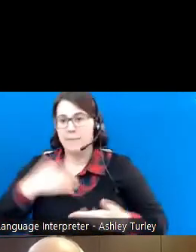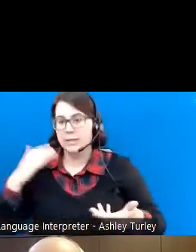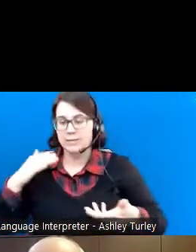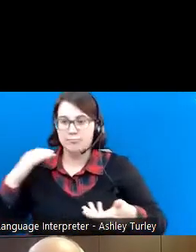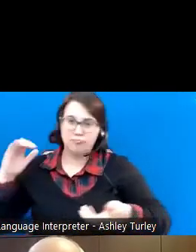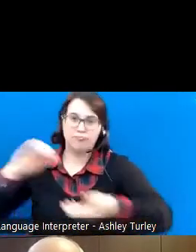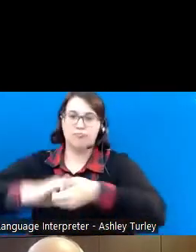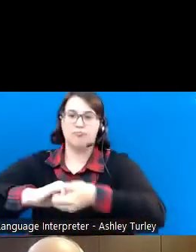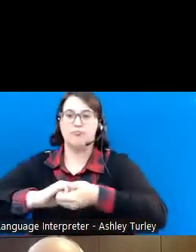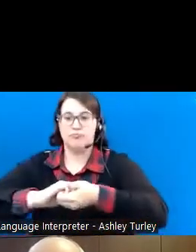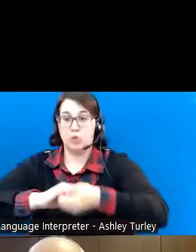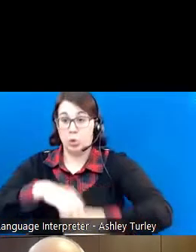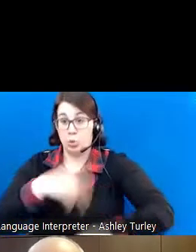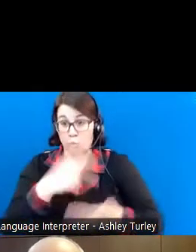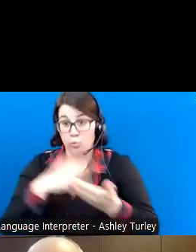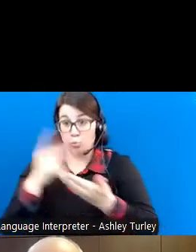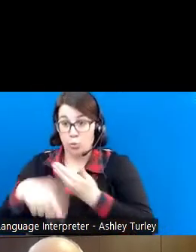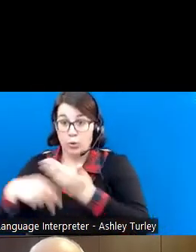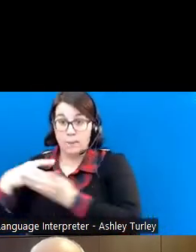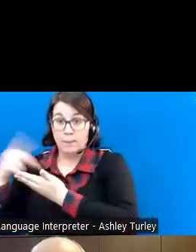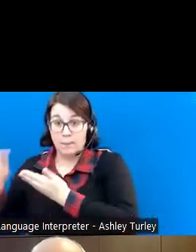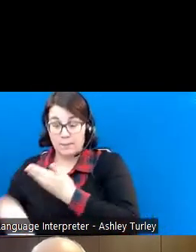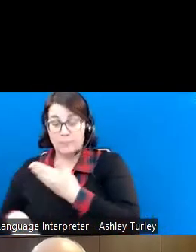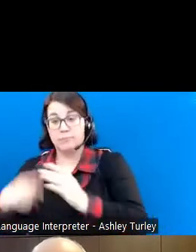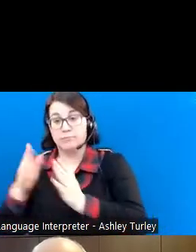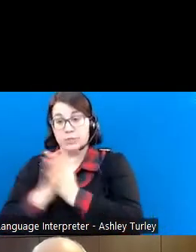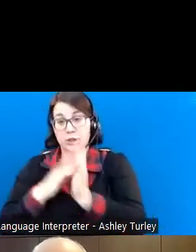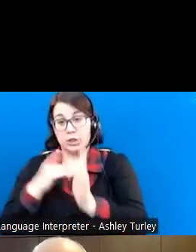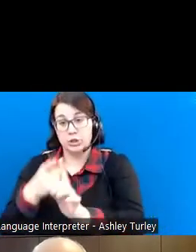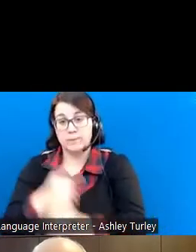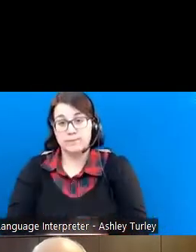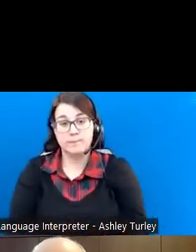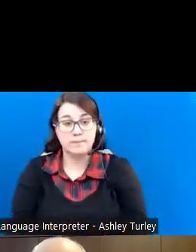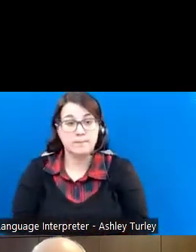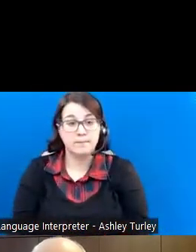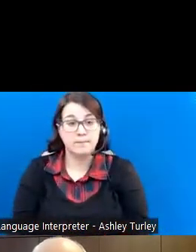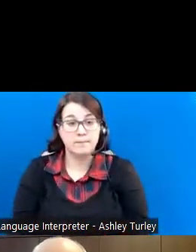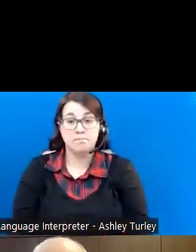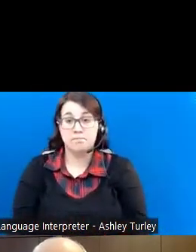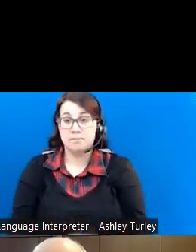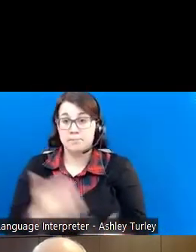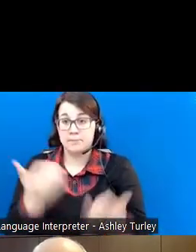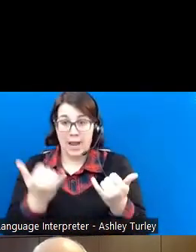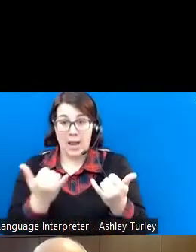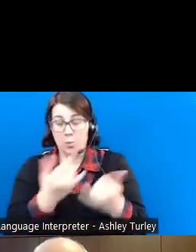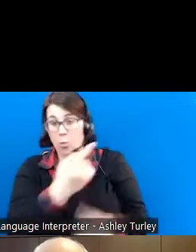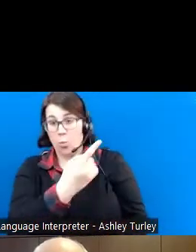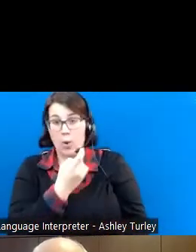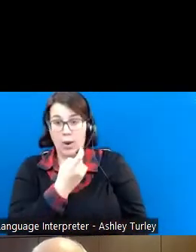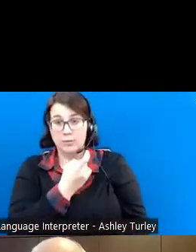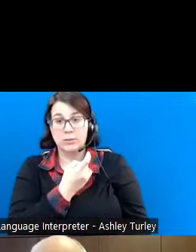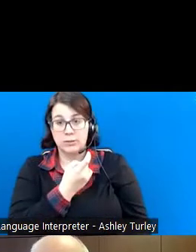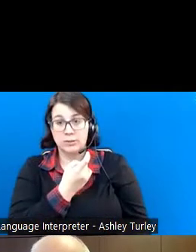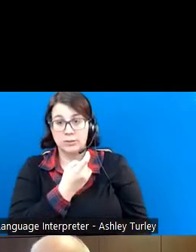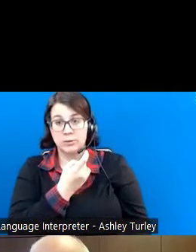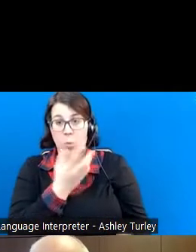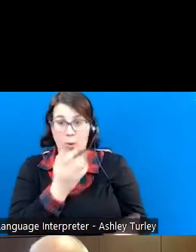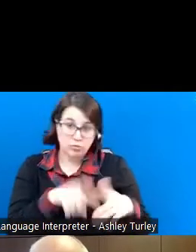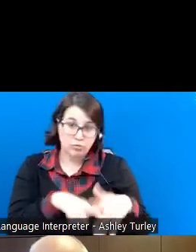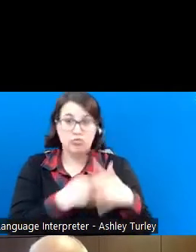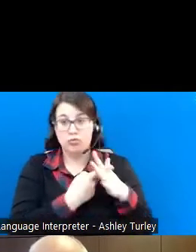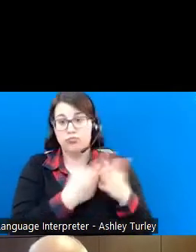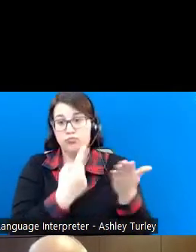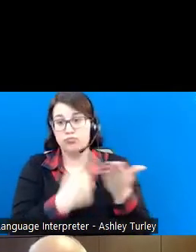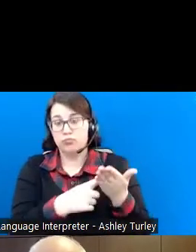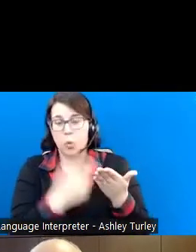two programs and initiatives. So I wanted to dive into the question about why is it important